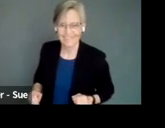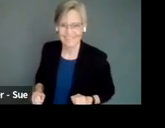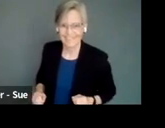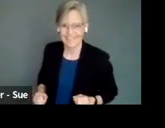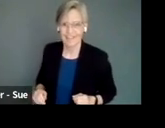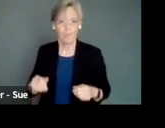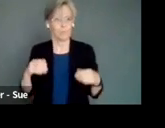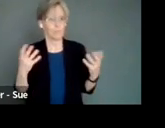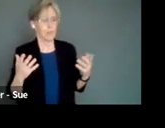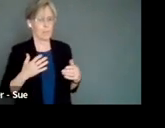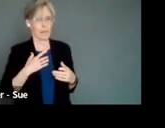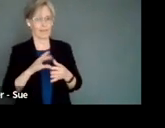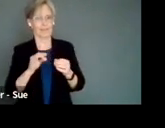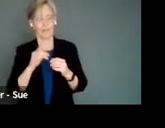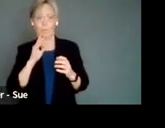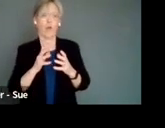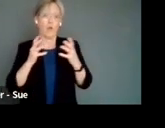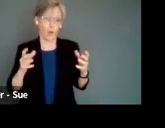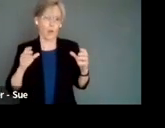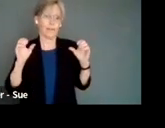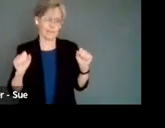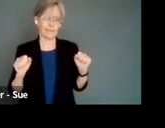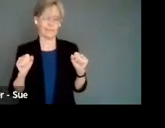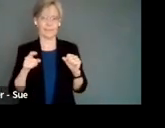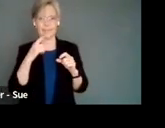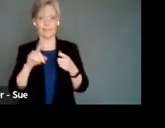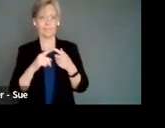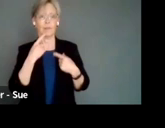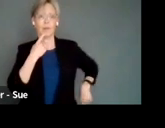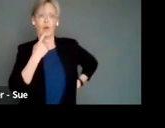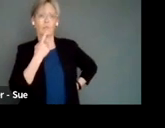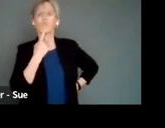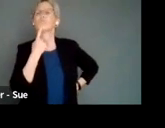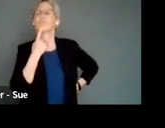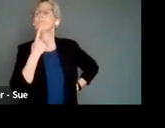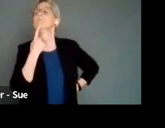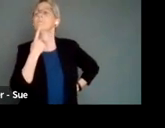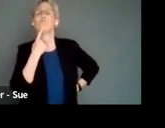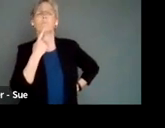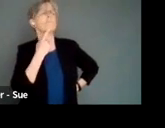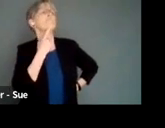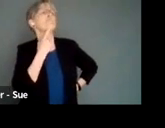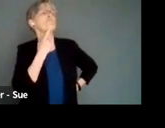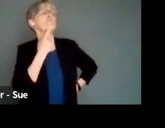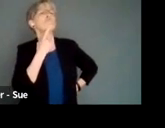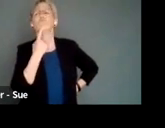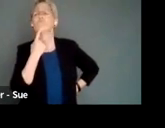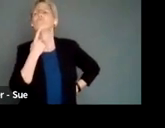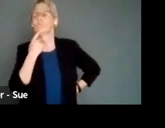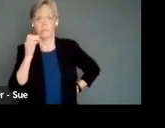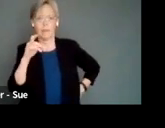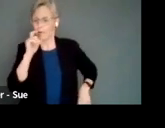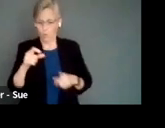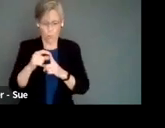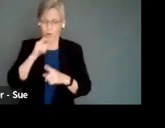I guess my context would be there's a lot that can be said with just a pointing of the lips or a pursing of the lips versus having to use your